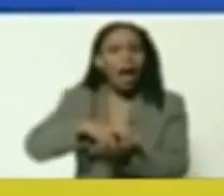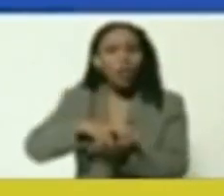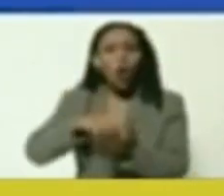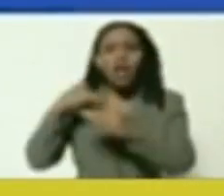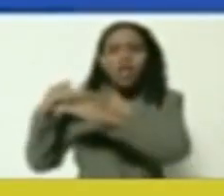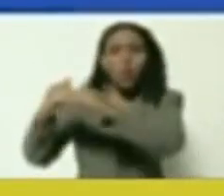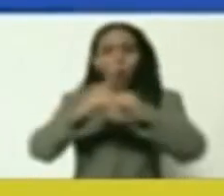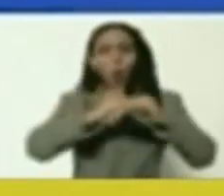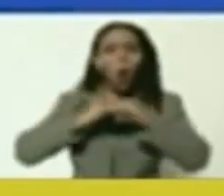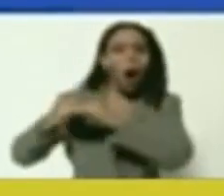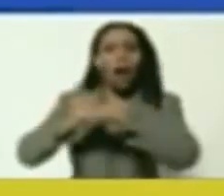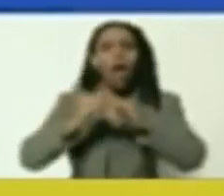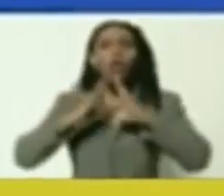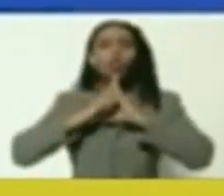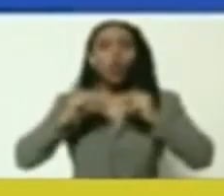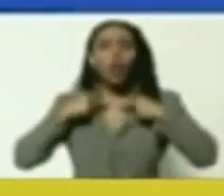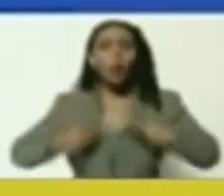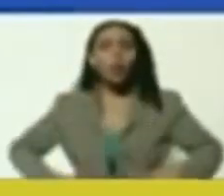a state community,